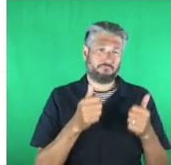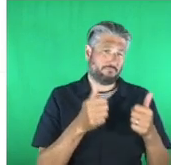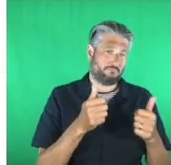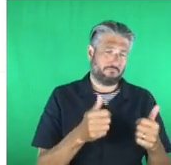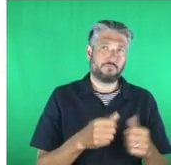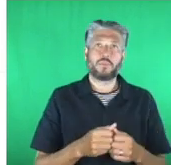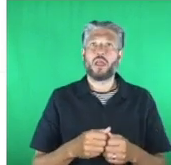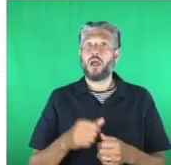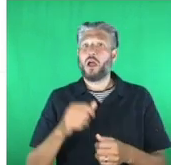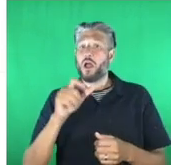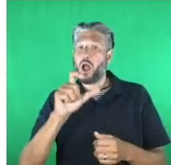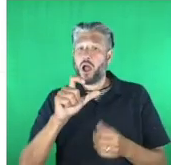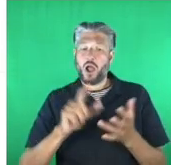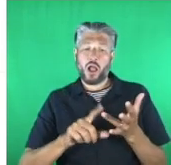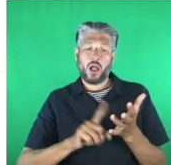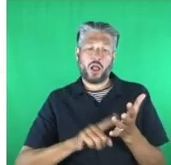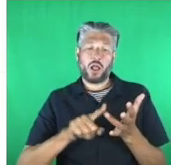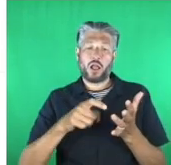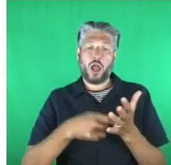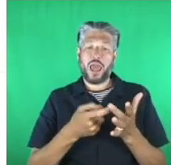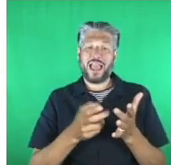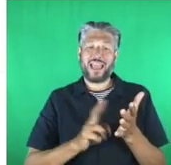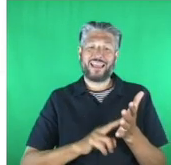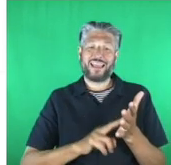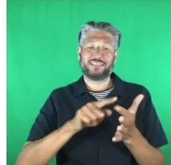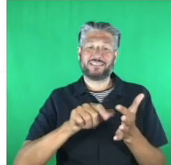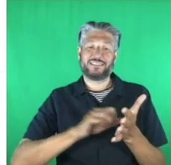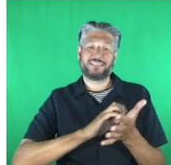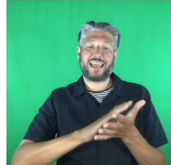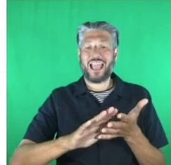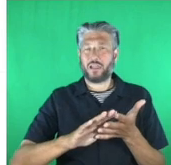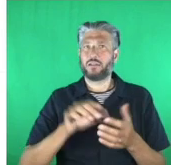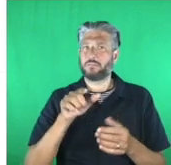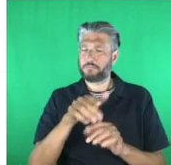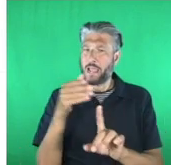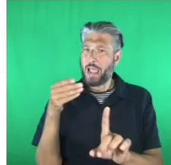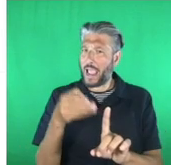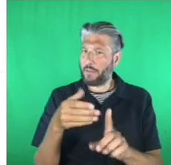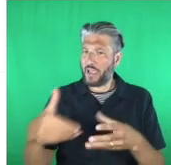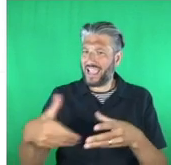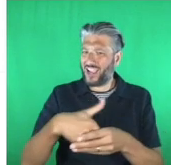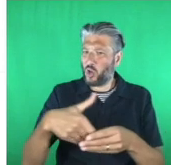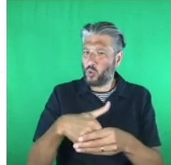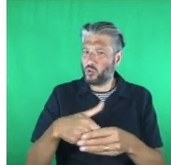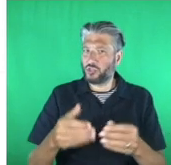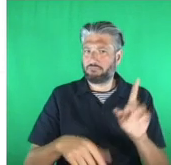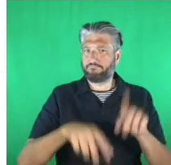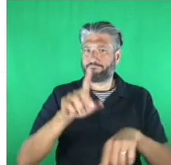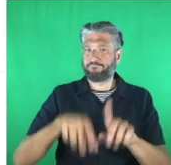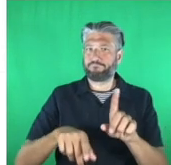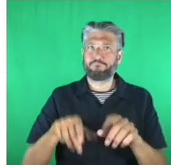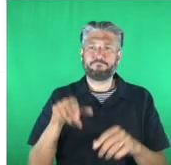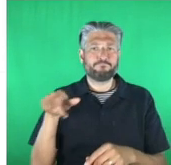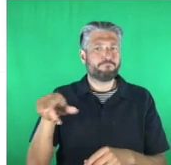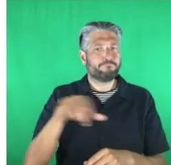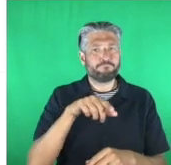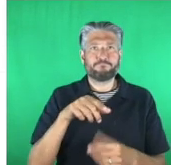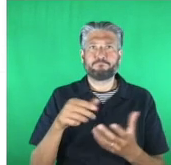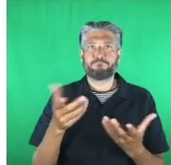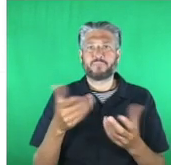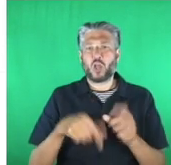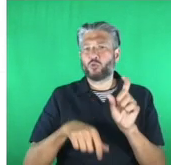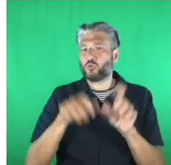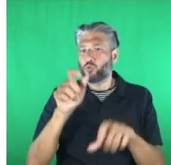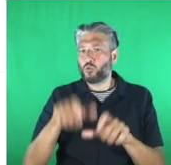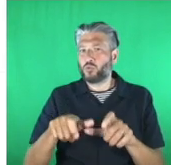to advance inclusion and equality in tech by working with underrepresented students and showing them the possibilities of the future in